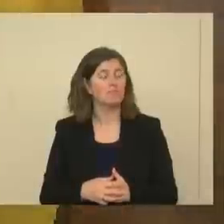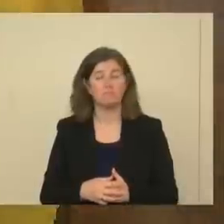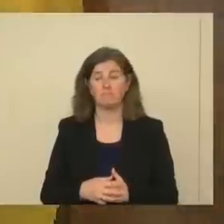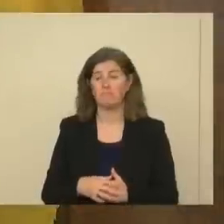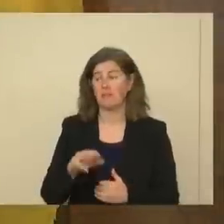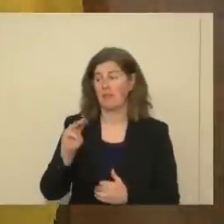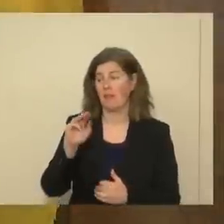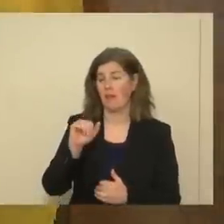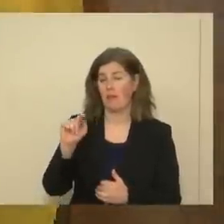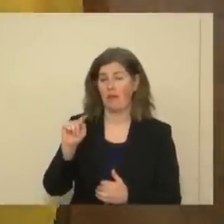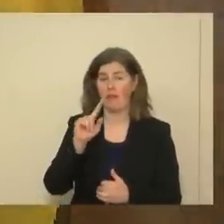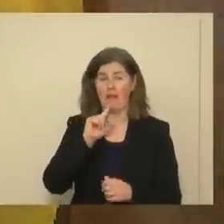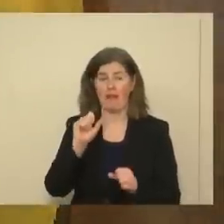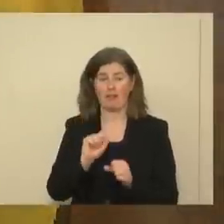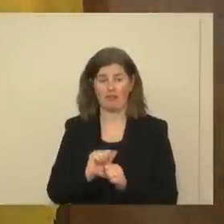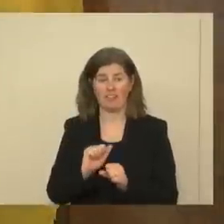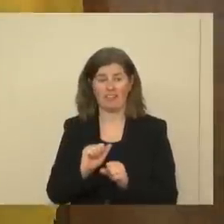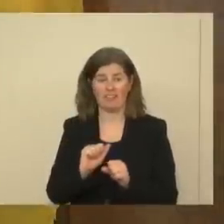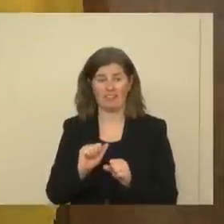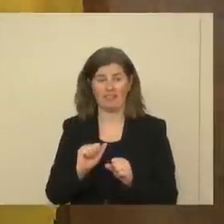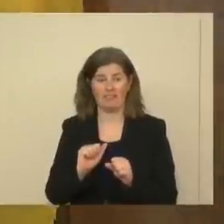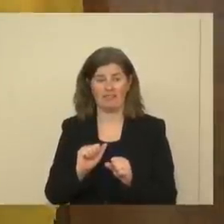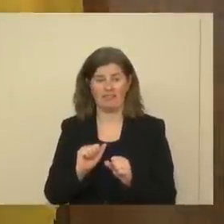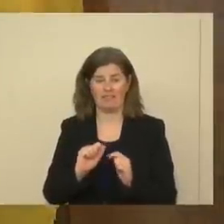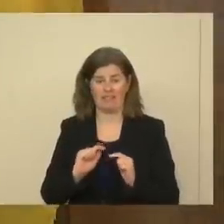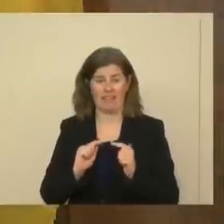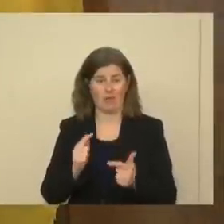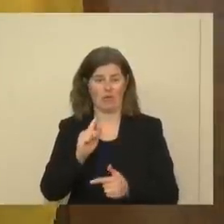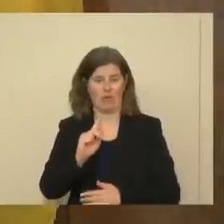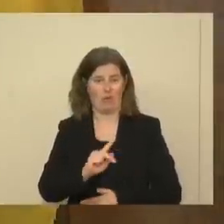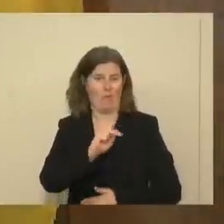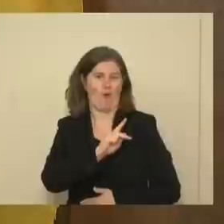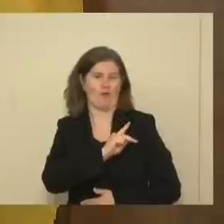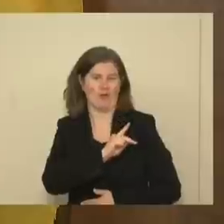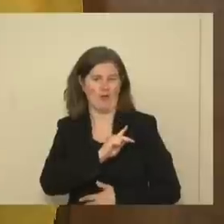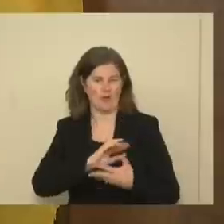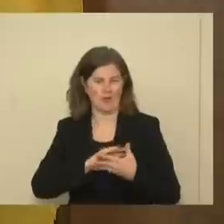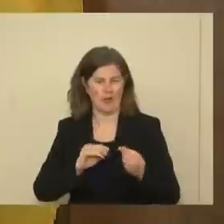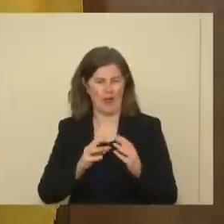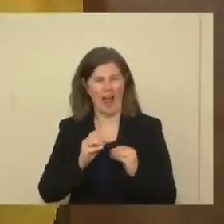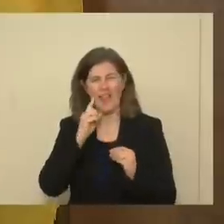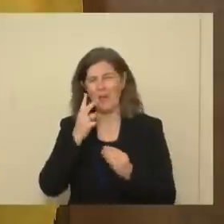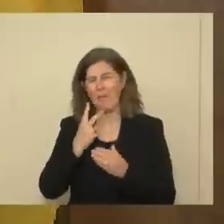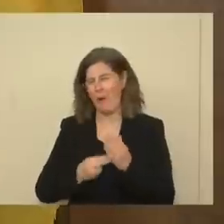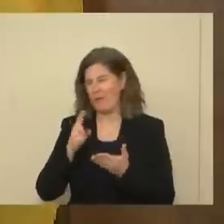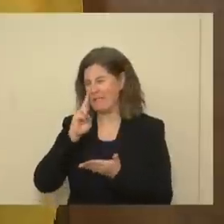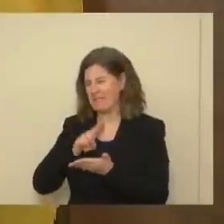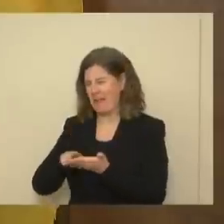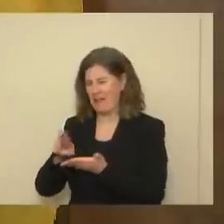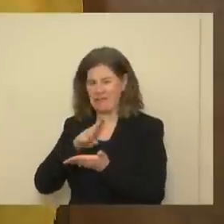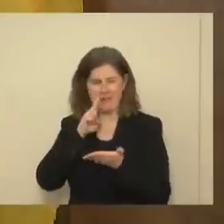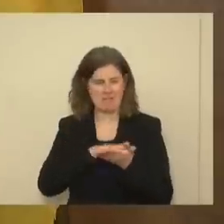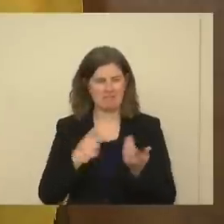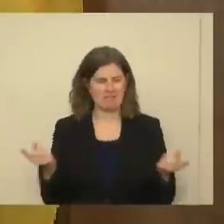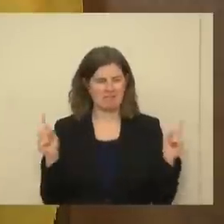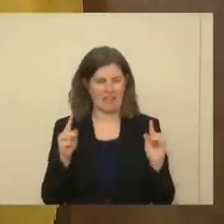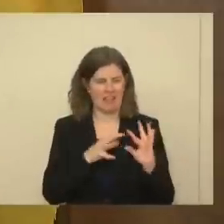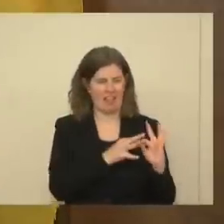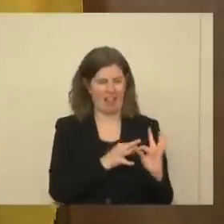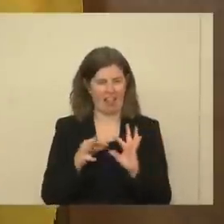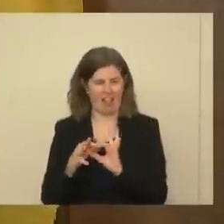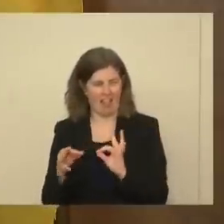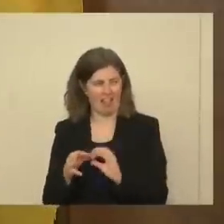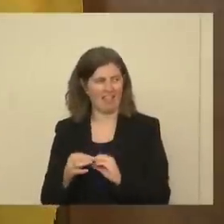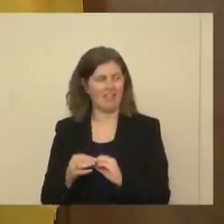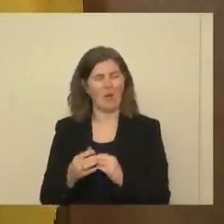Matt, I'm going to actually give you a personal reaction, and I think both secretaries can talk about it. And while we